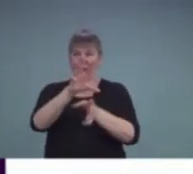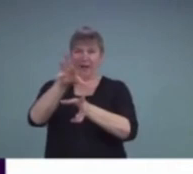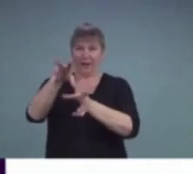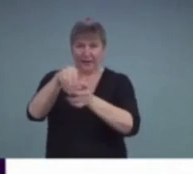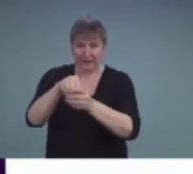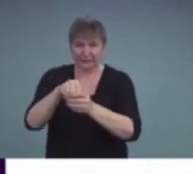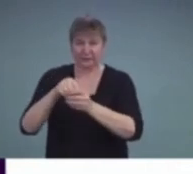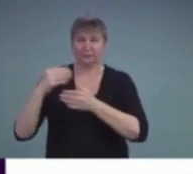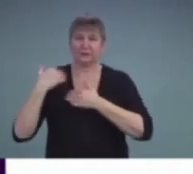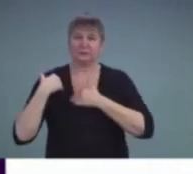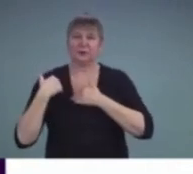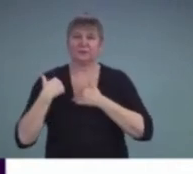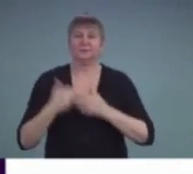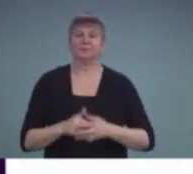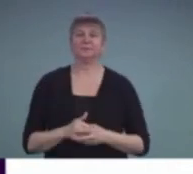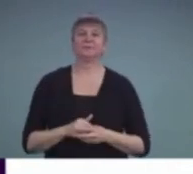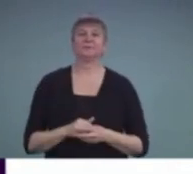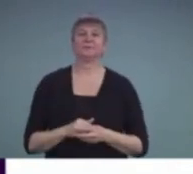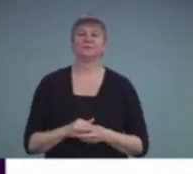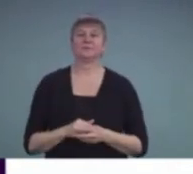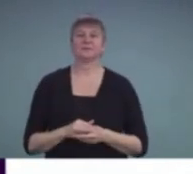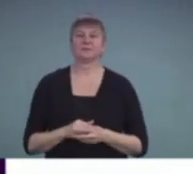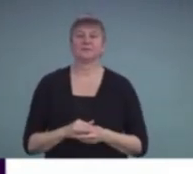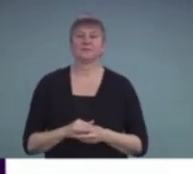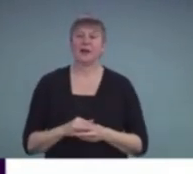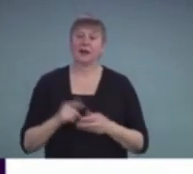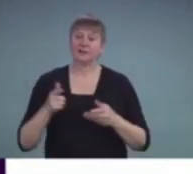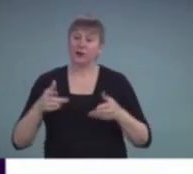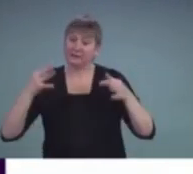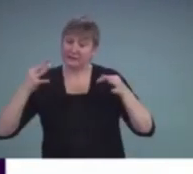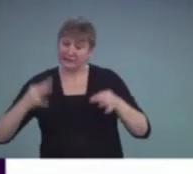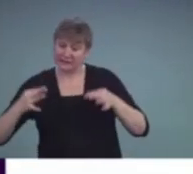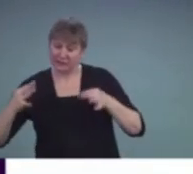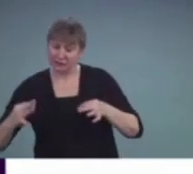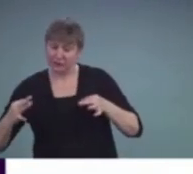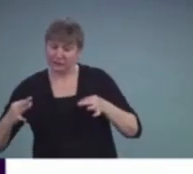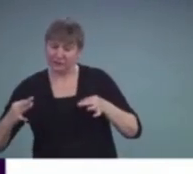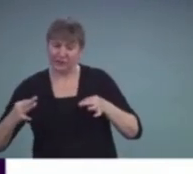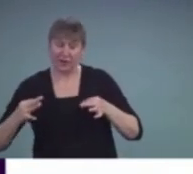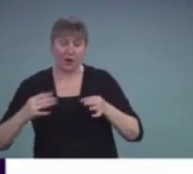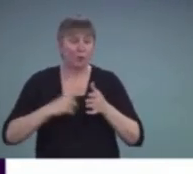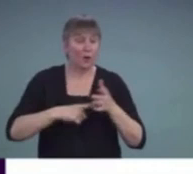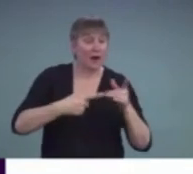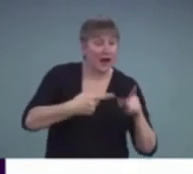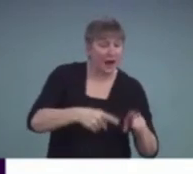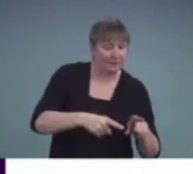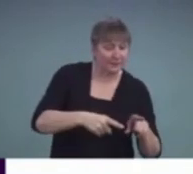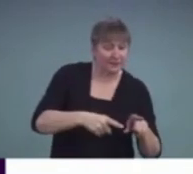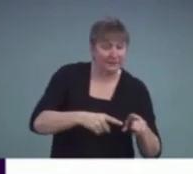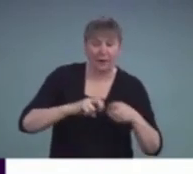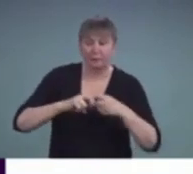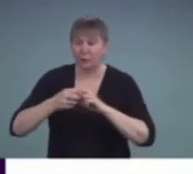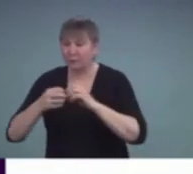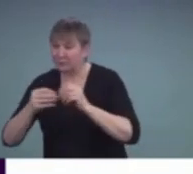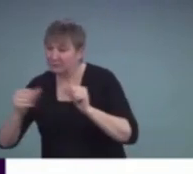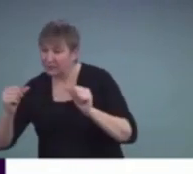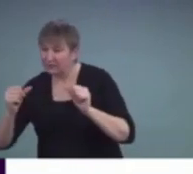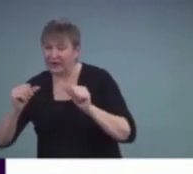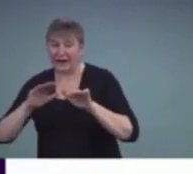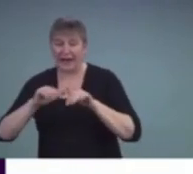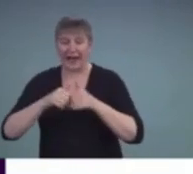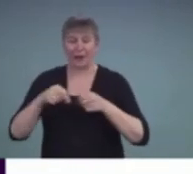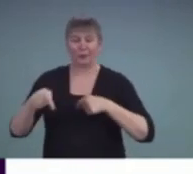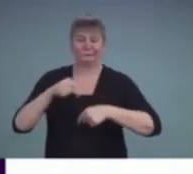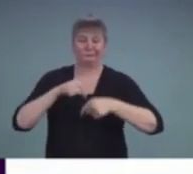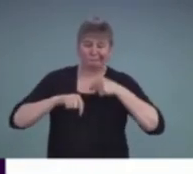Again, looking at the outcomes of the choices that they have, problem solving what they might have done differently. Promoting